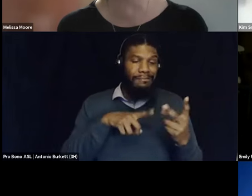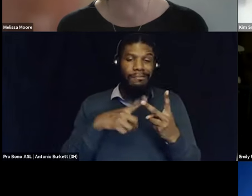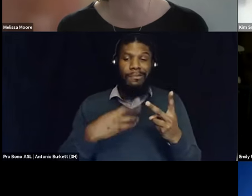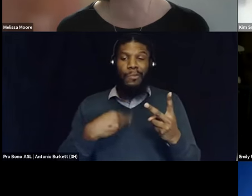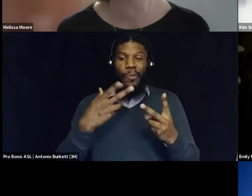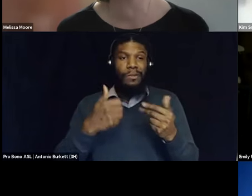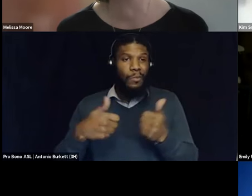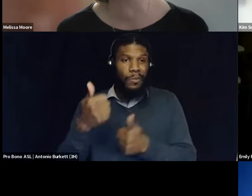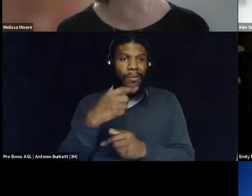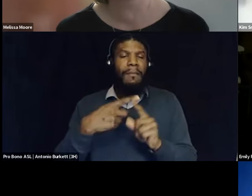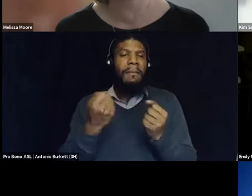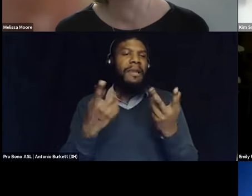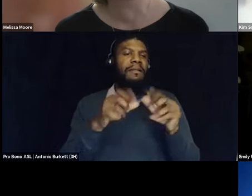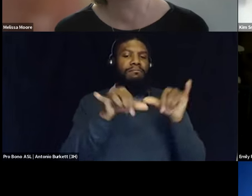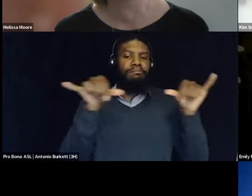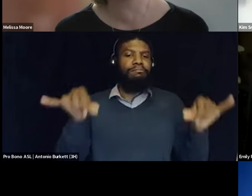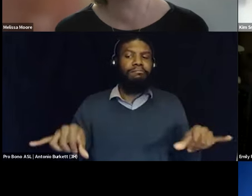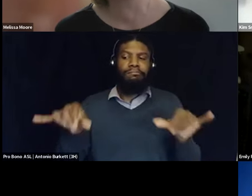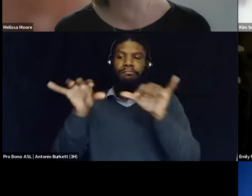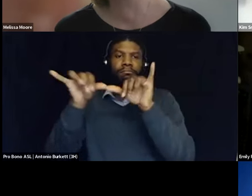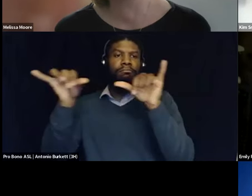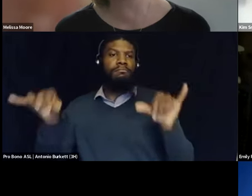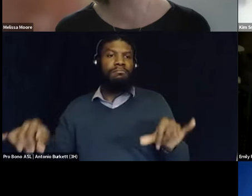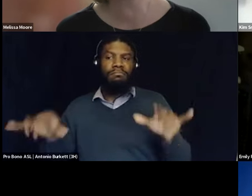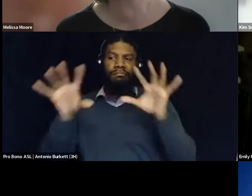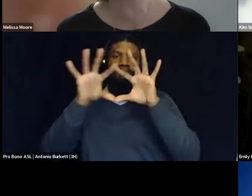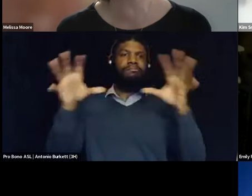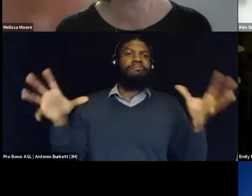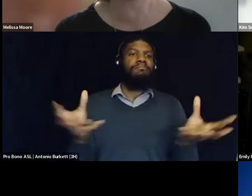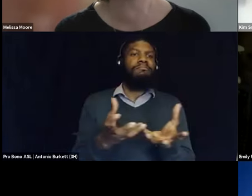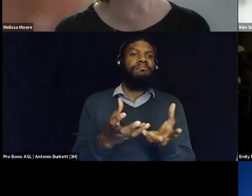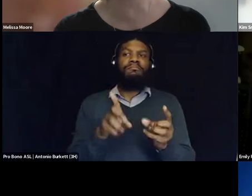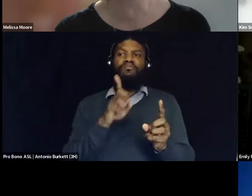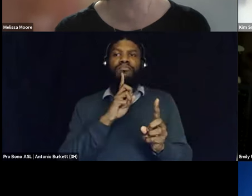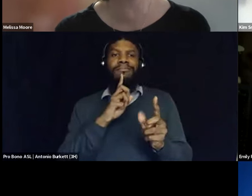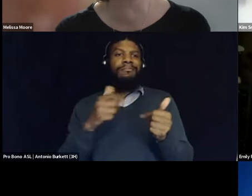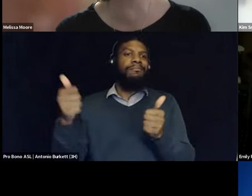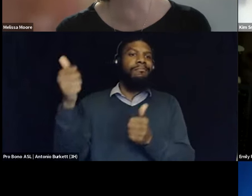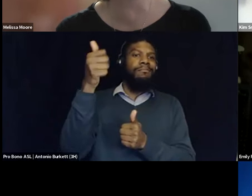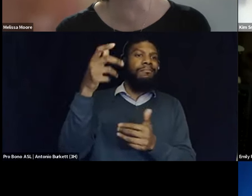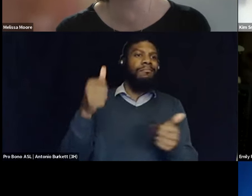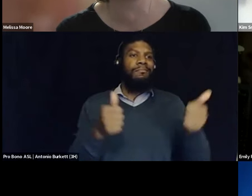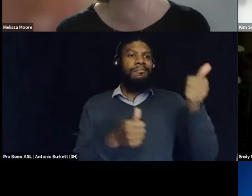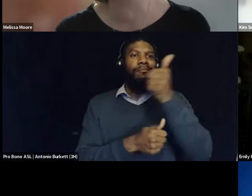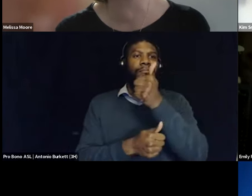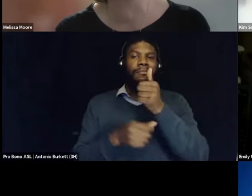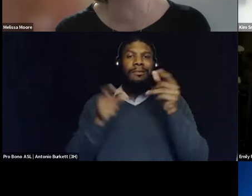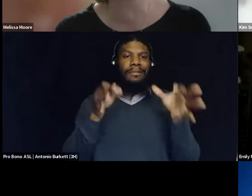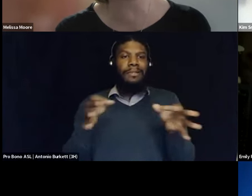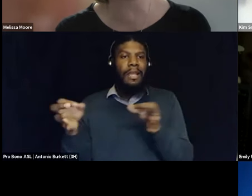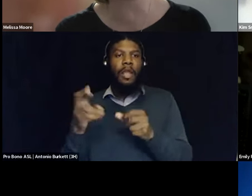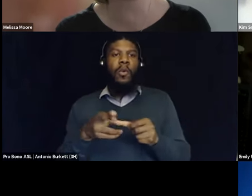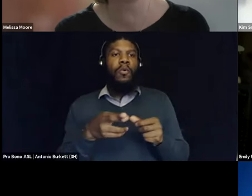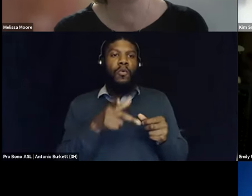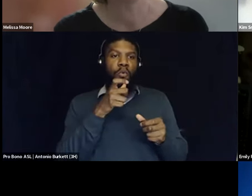factors overarching everything that you know just continues to decide or deem who's disposable and which communities